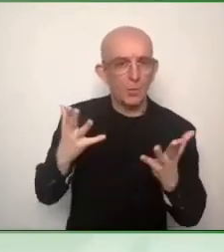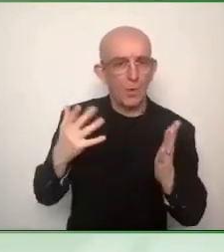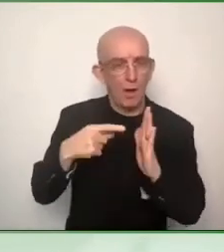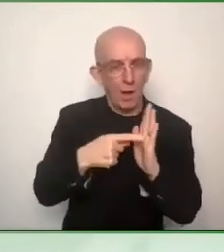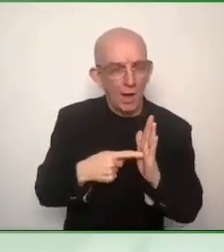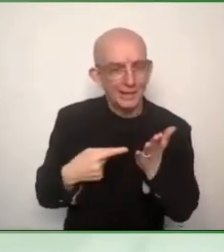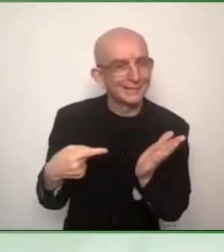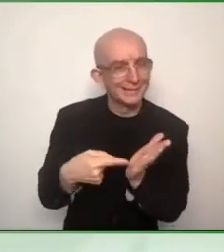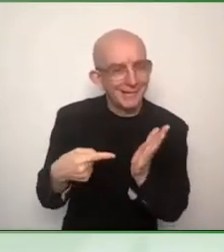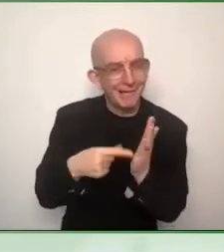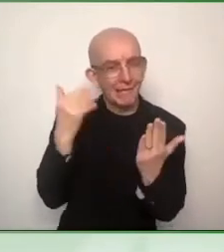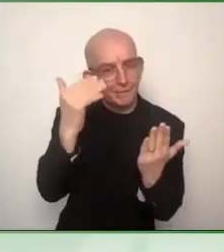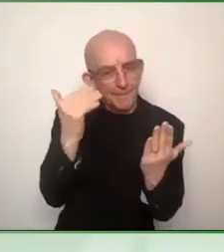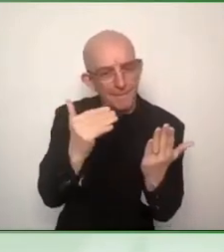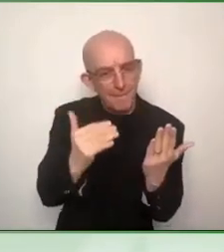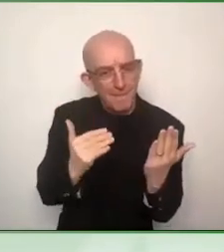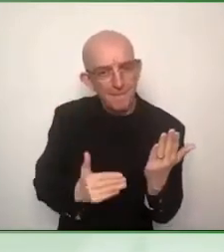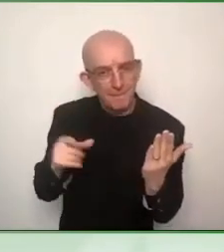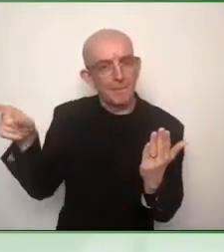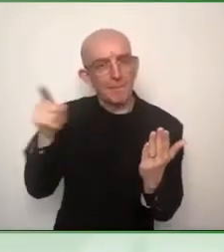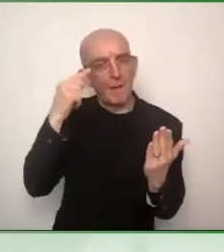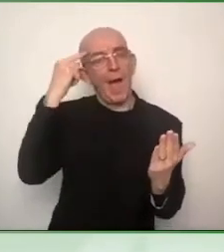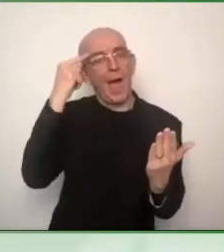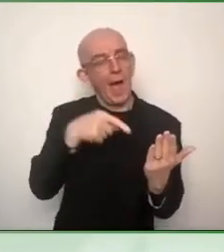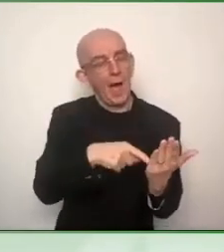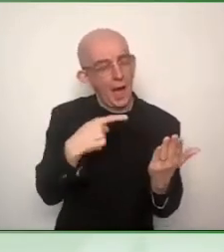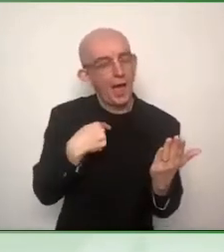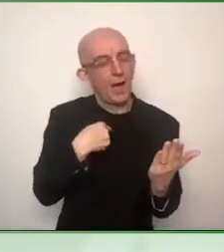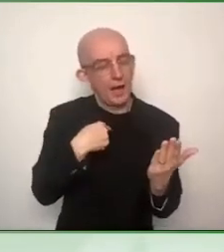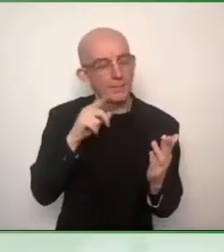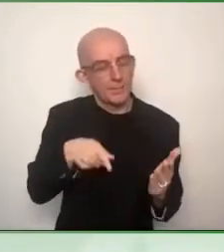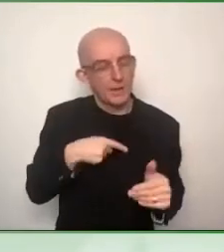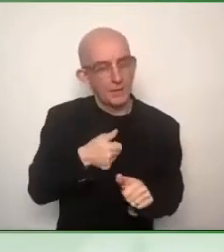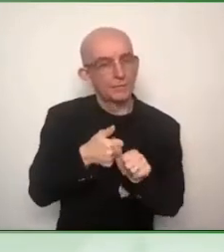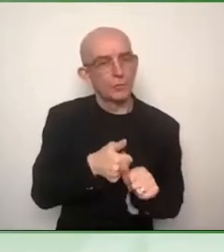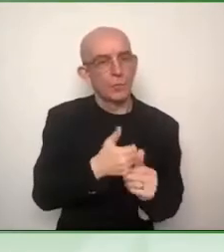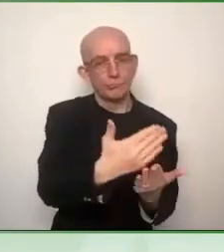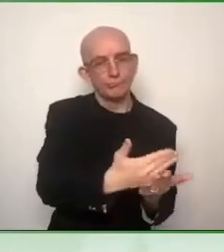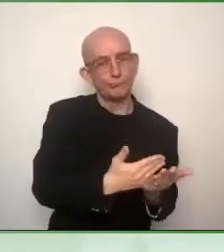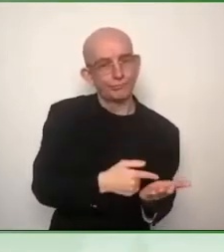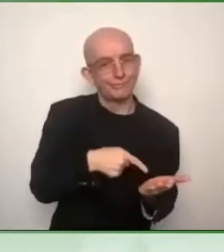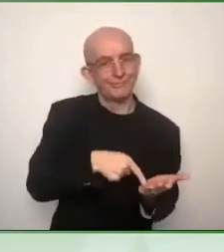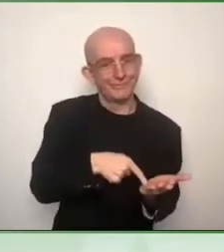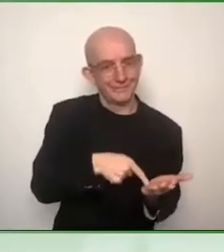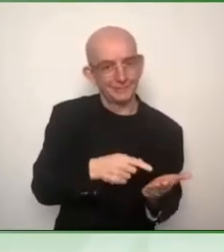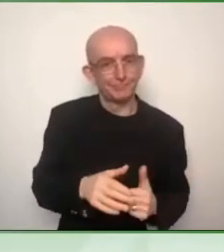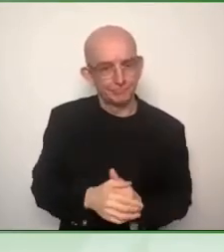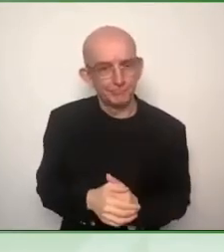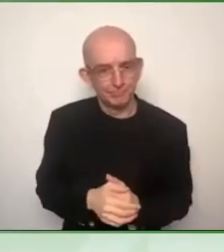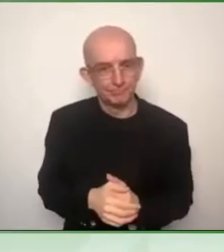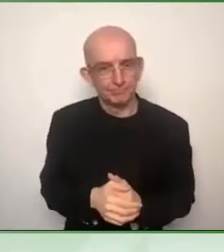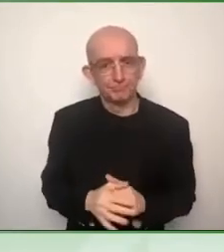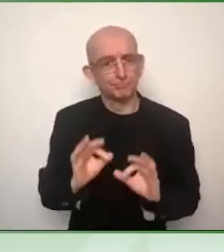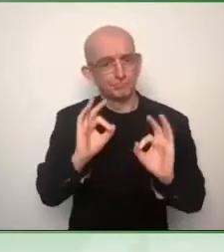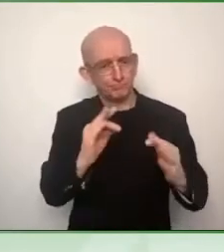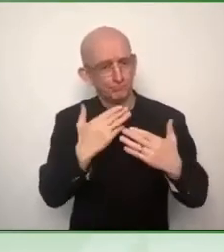I think you clarified a lot of details and I think we get a common understanding how this will work in the future. I just got one very